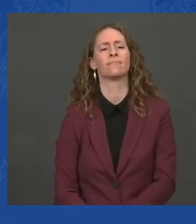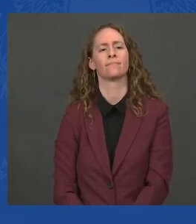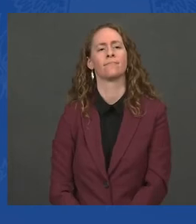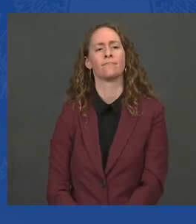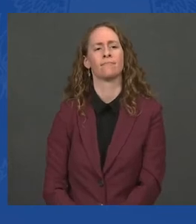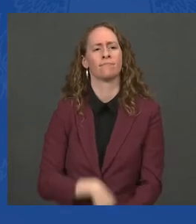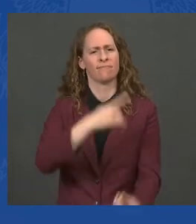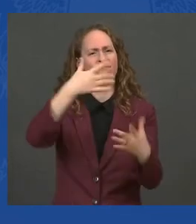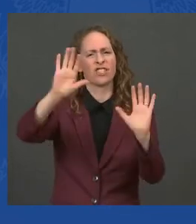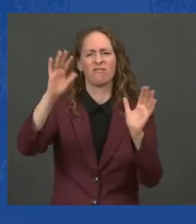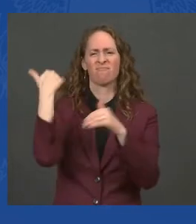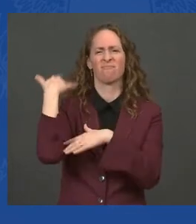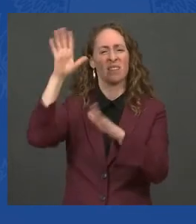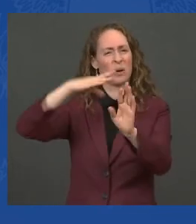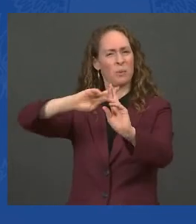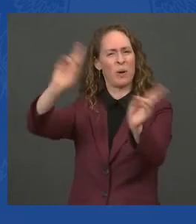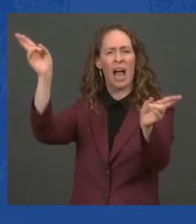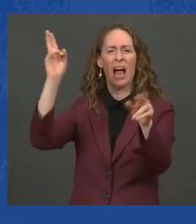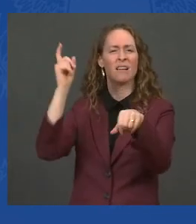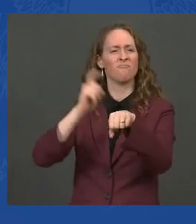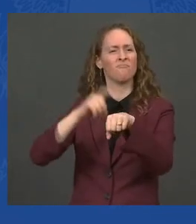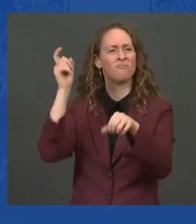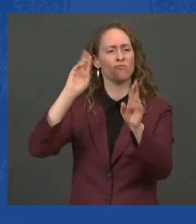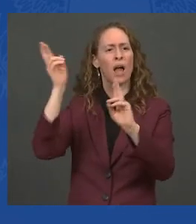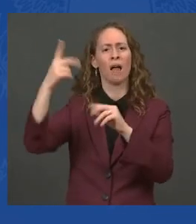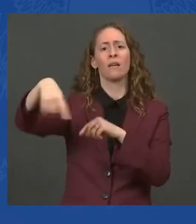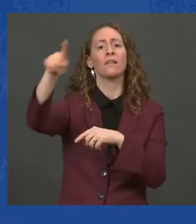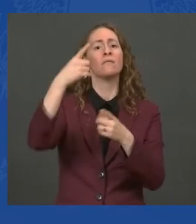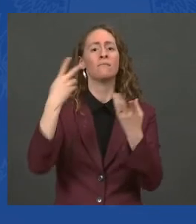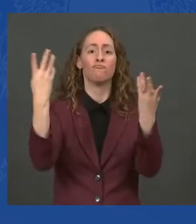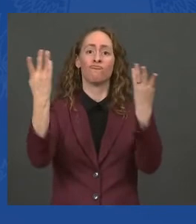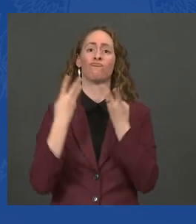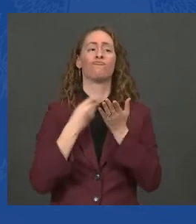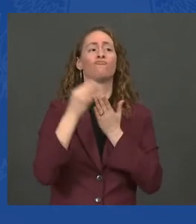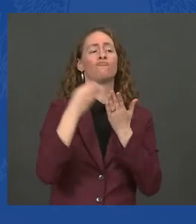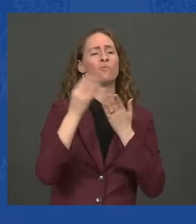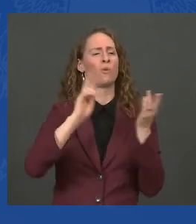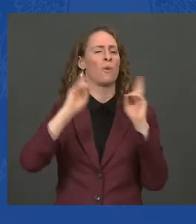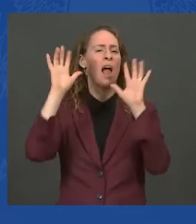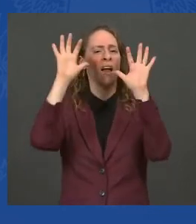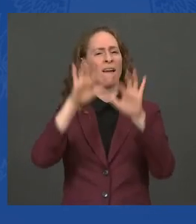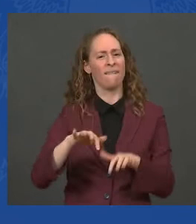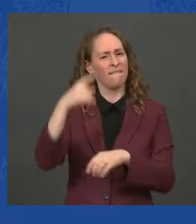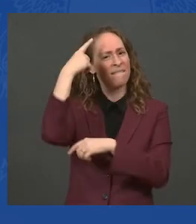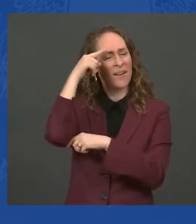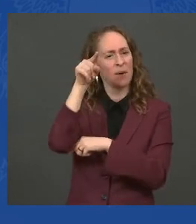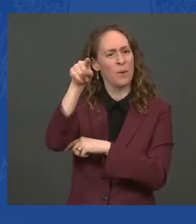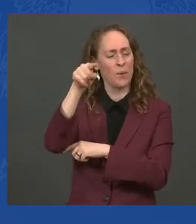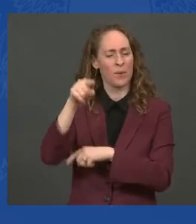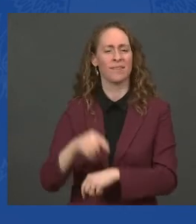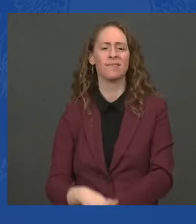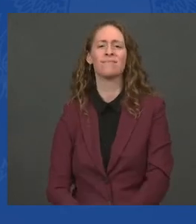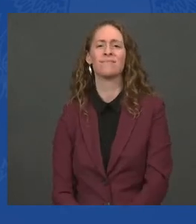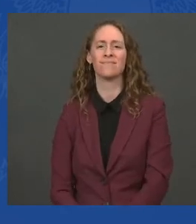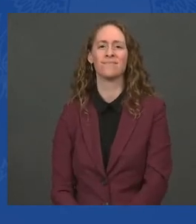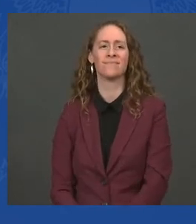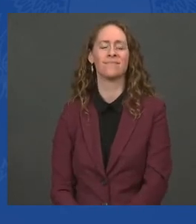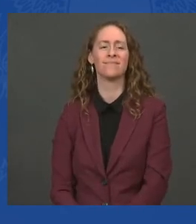holidays. Now, I said that yesterday, and then I saw a couple of your stations put on — you found some empty shelves.